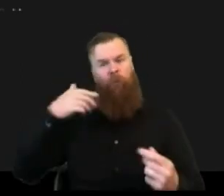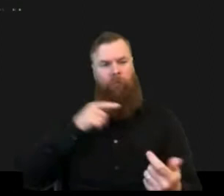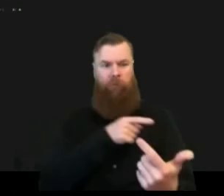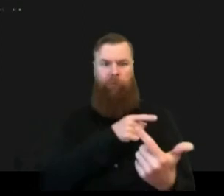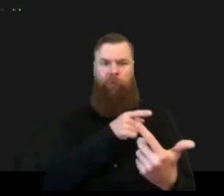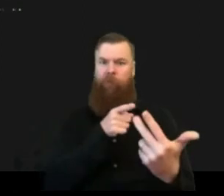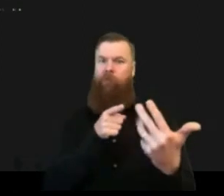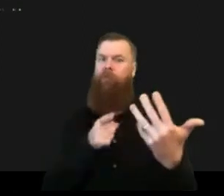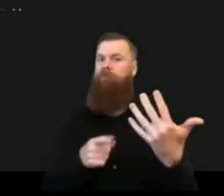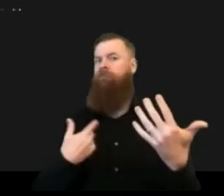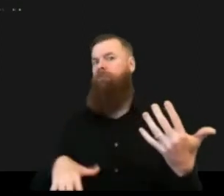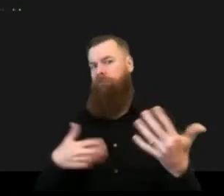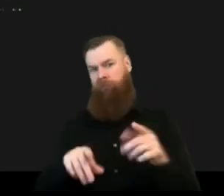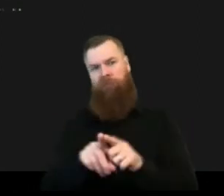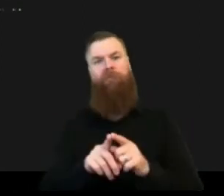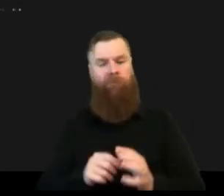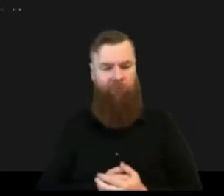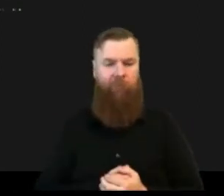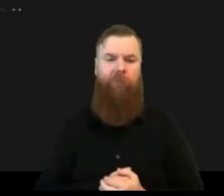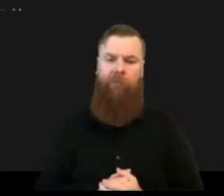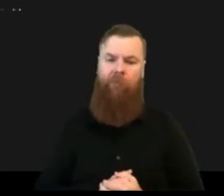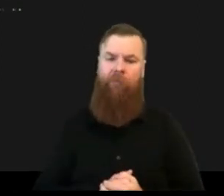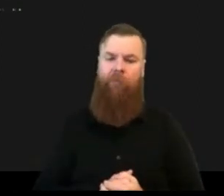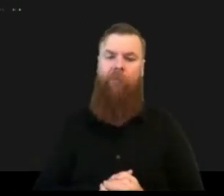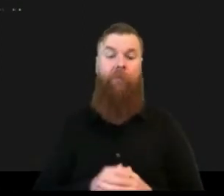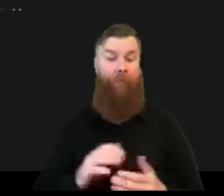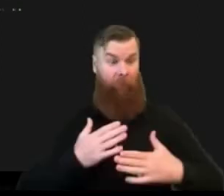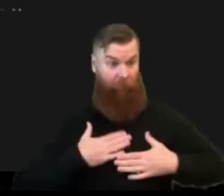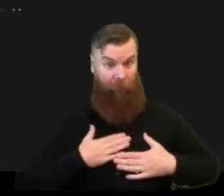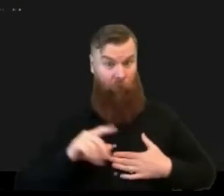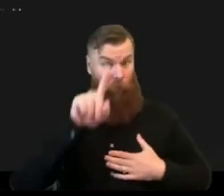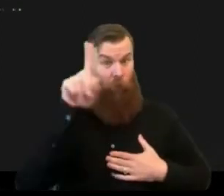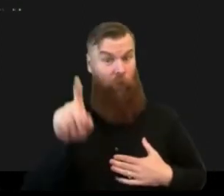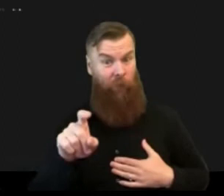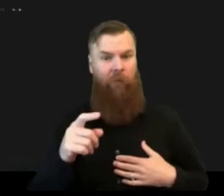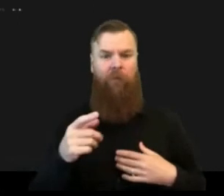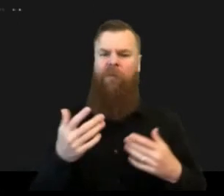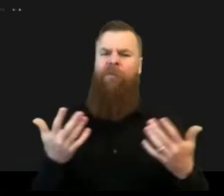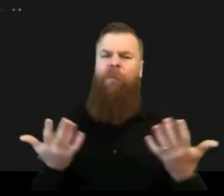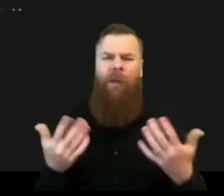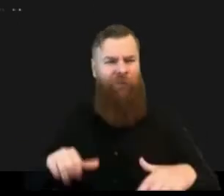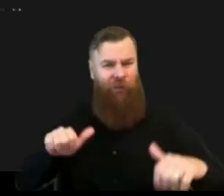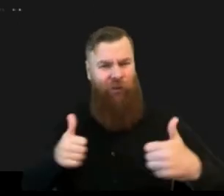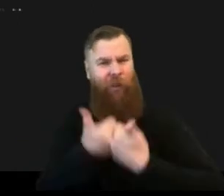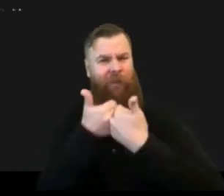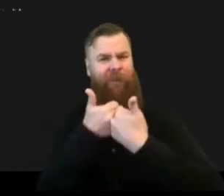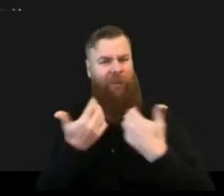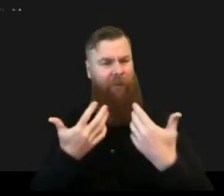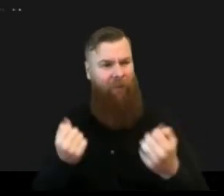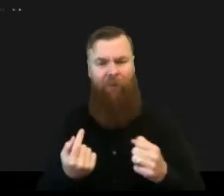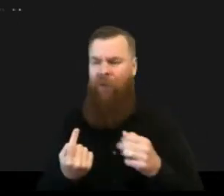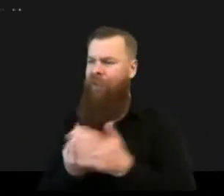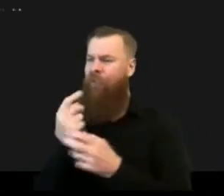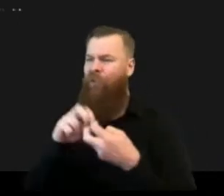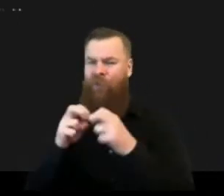challenges and opportunities um in implementing disaster impact modeling so uh some of the